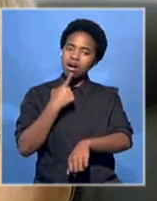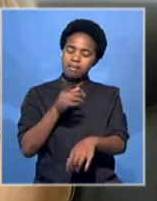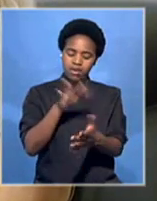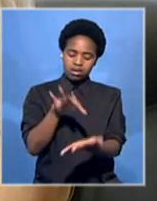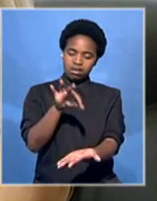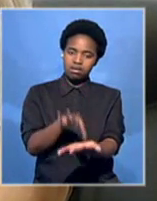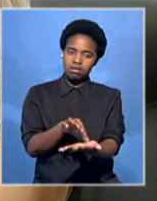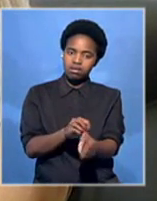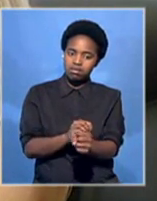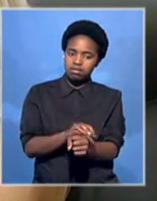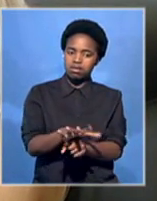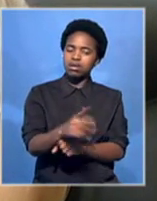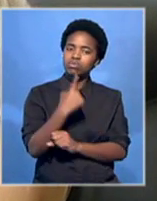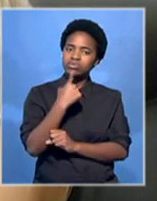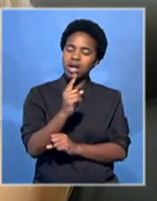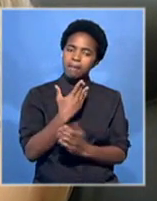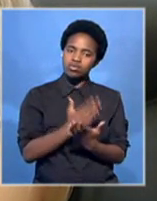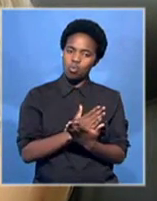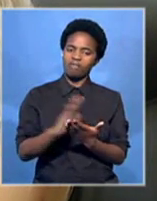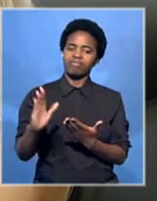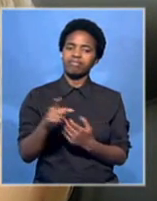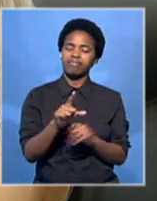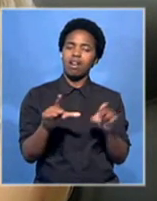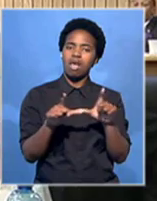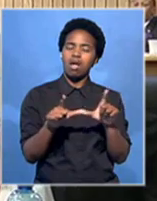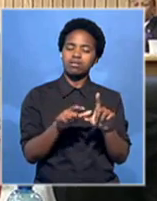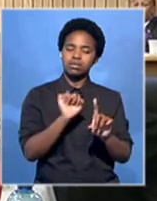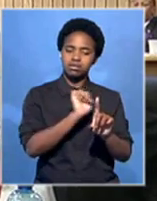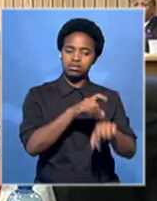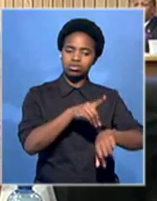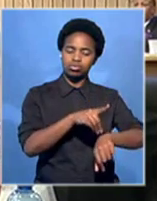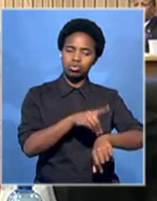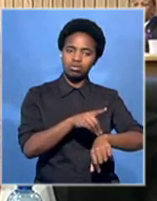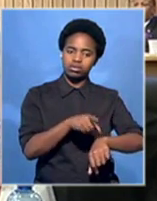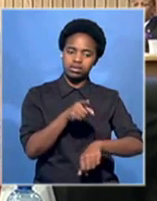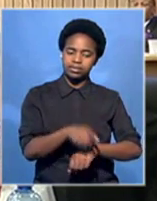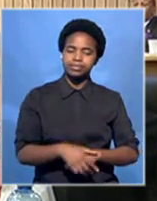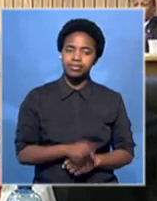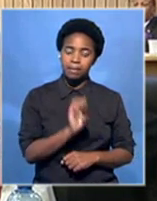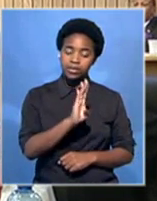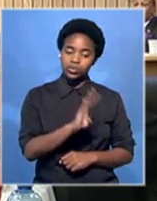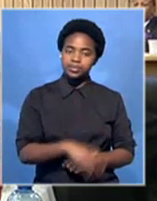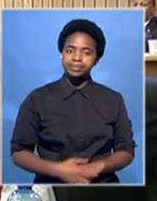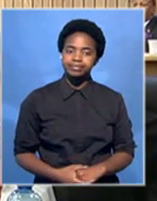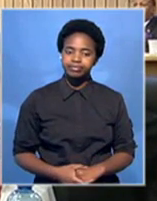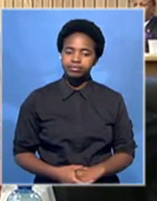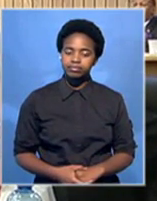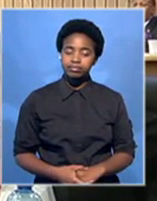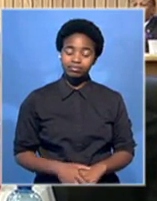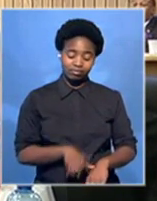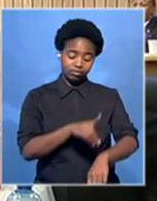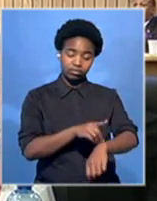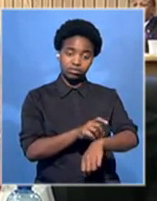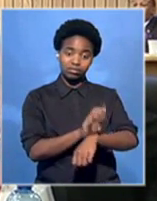influenced by Dr. Yanni Hichou to revoke Besson's medical license. He requested the matter stand down. Besson's